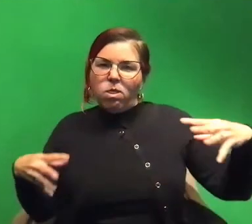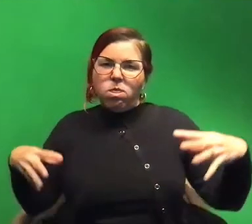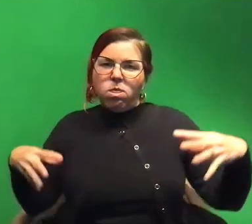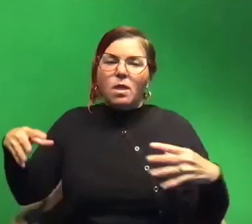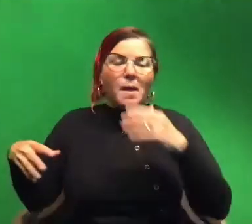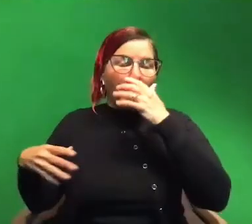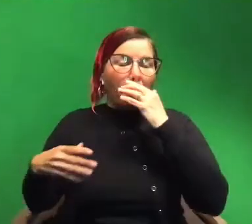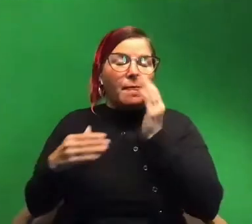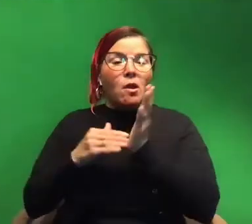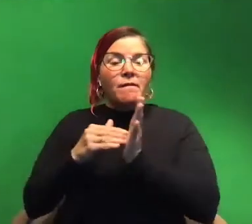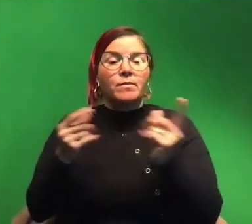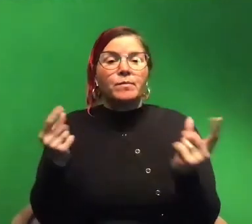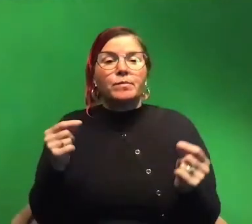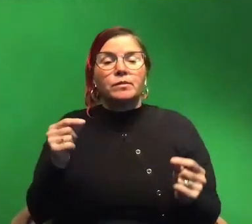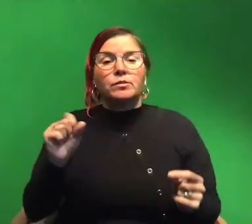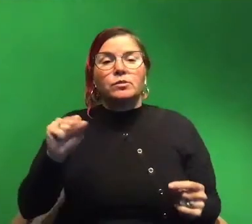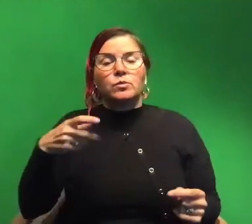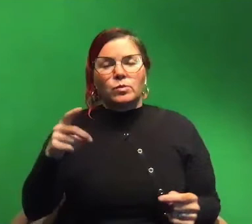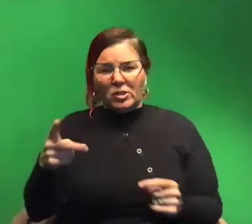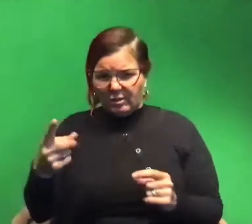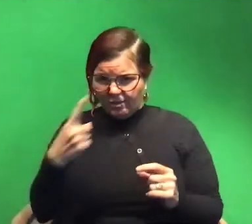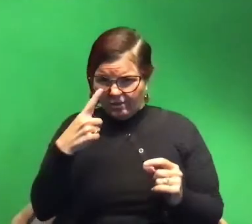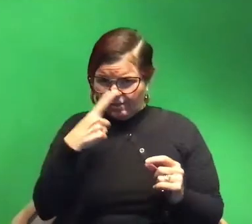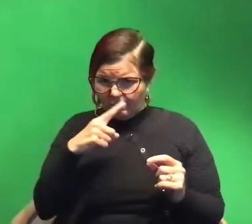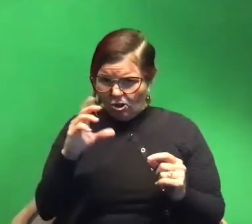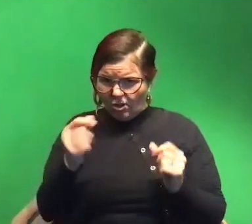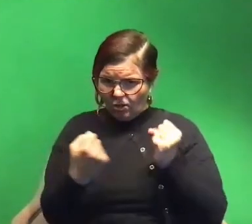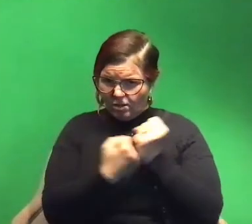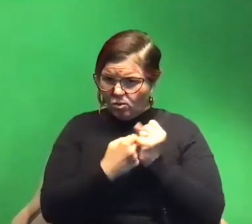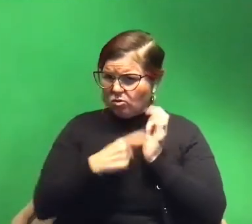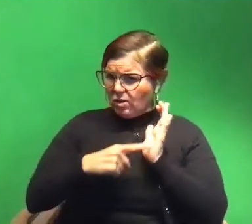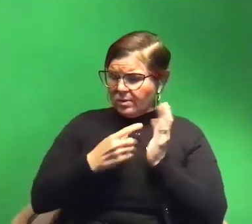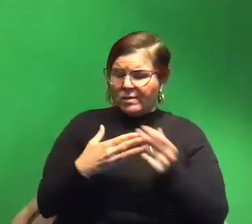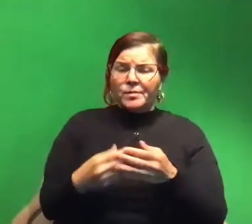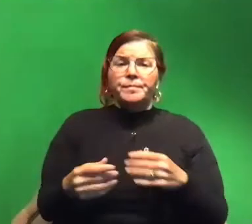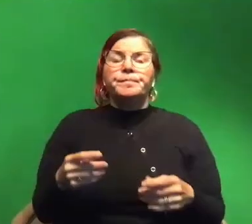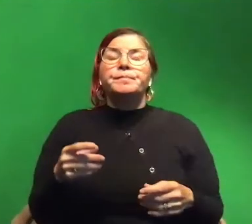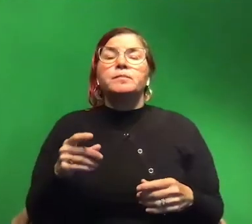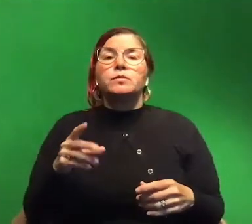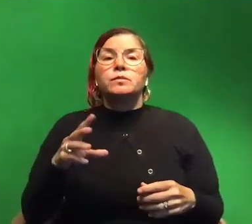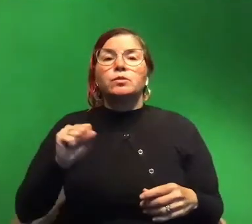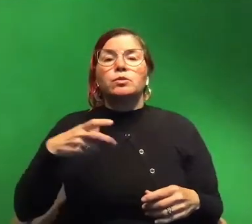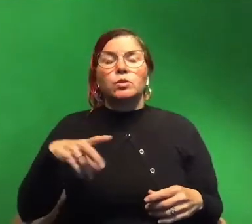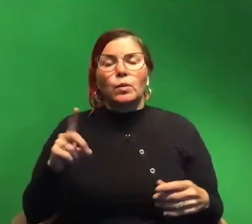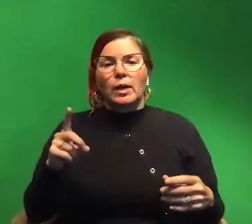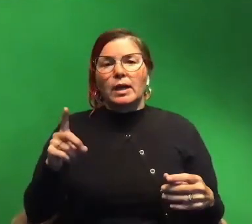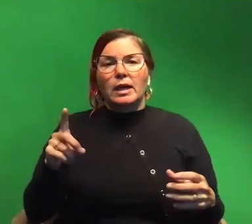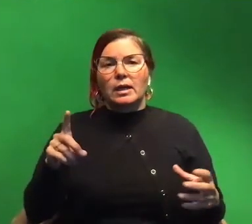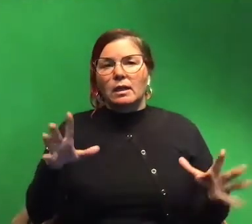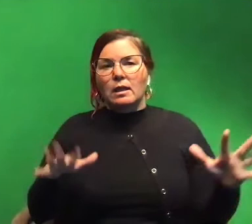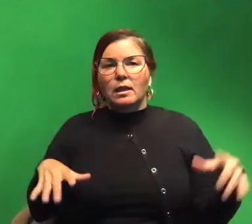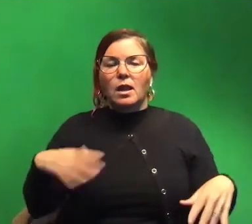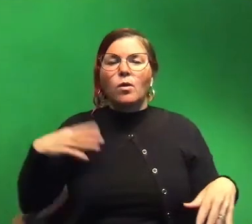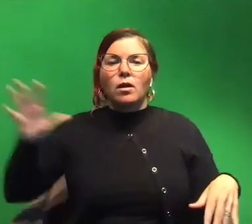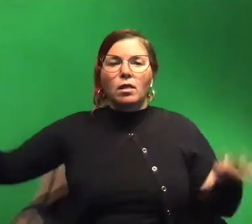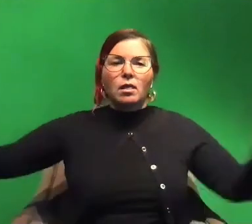squid will um and carly you can back me up or correct me on this but basically like when a squid is out of it um they often just sort of like touch stuff